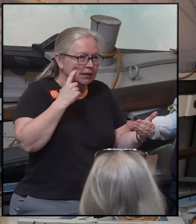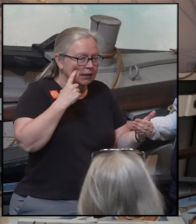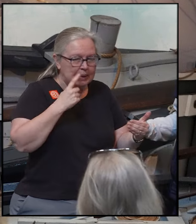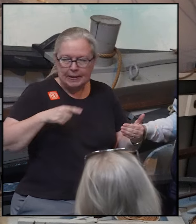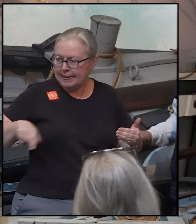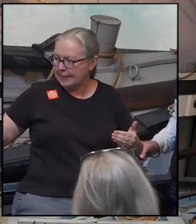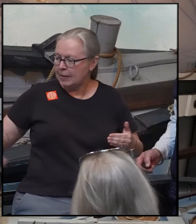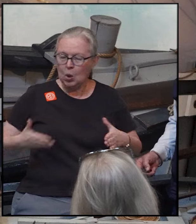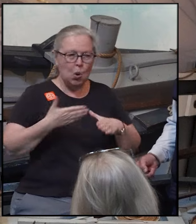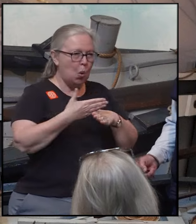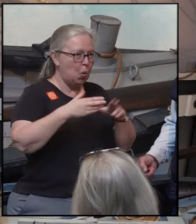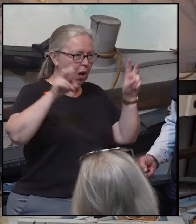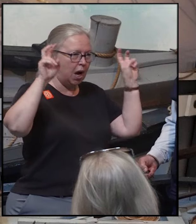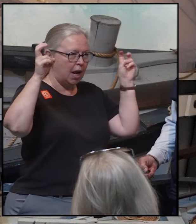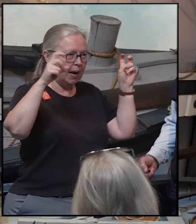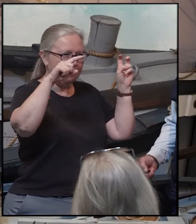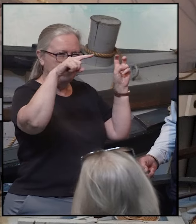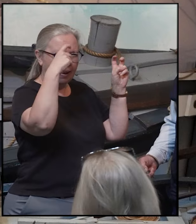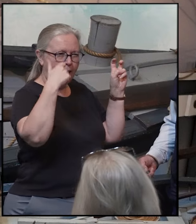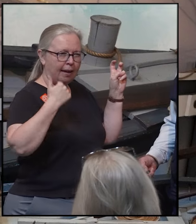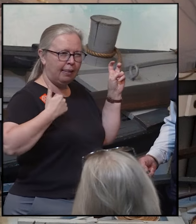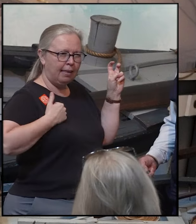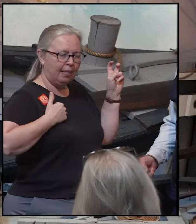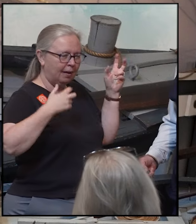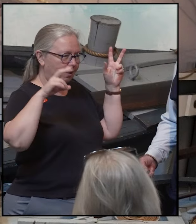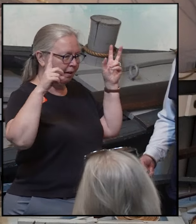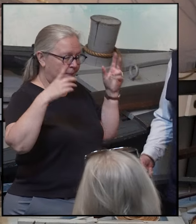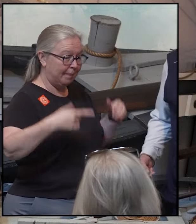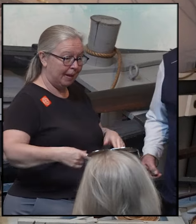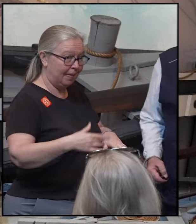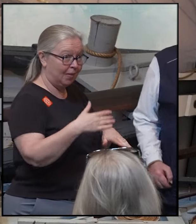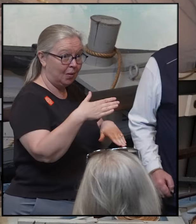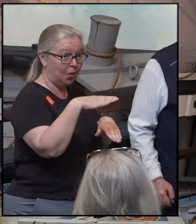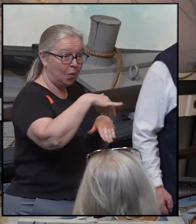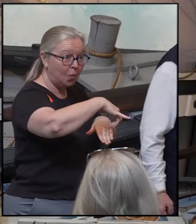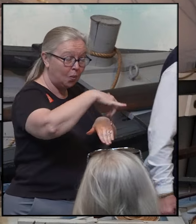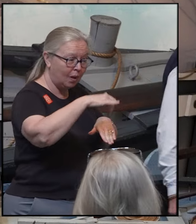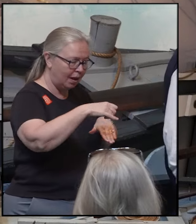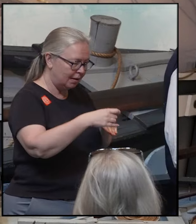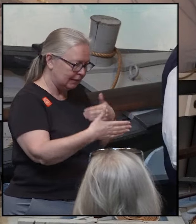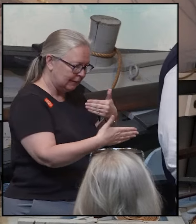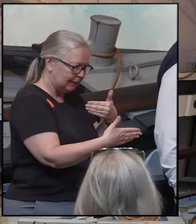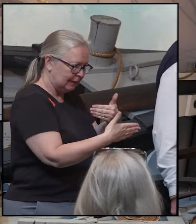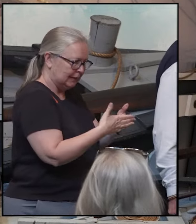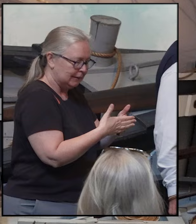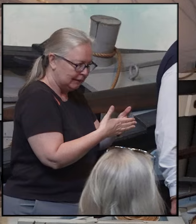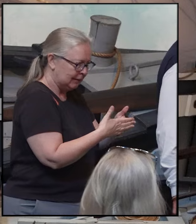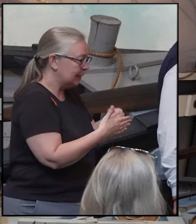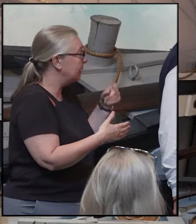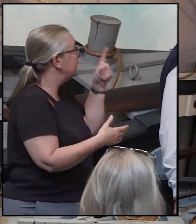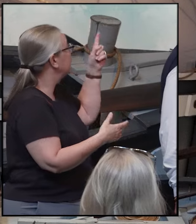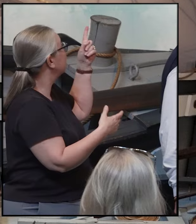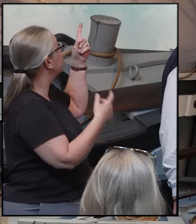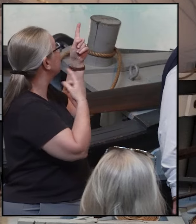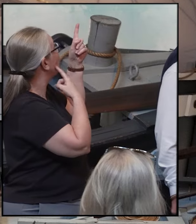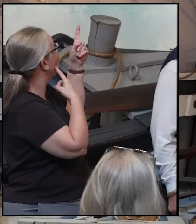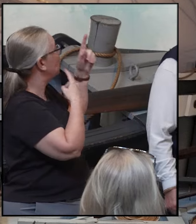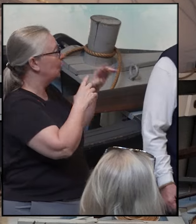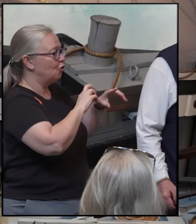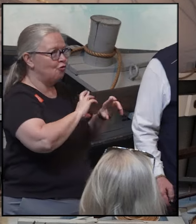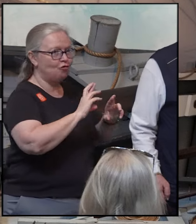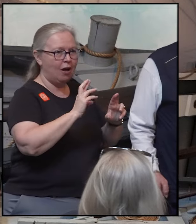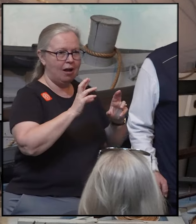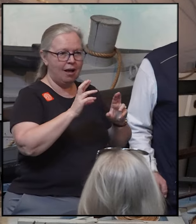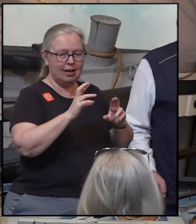meaning the boat, to black leather, meaning the whale. So Joseph's going to get that first harpoon ready.